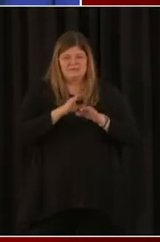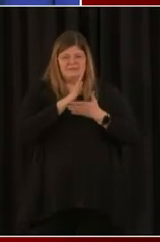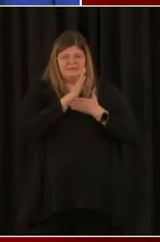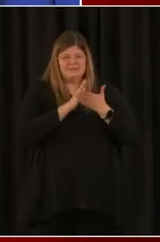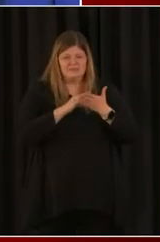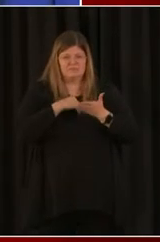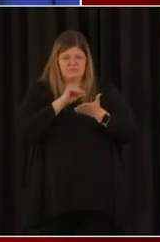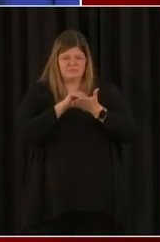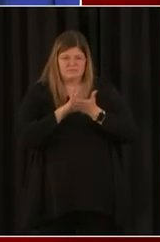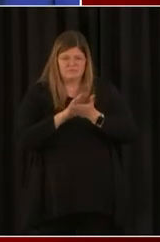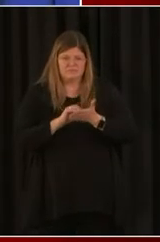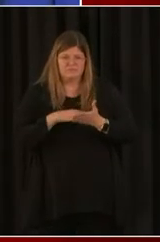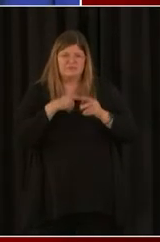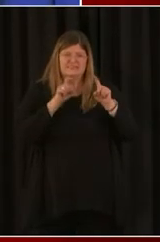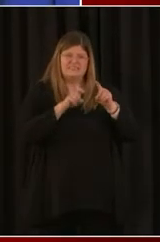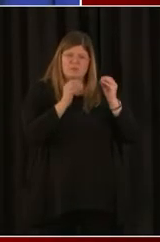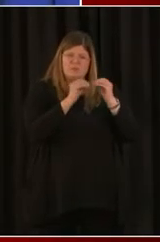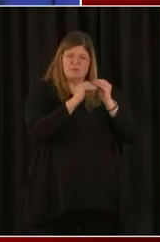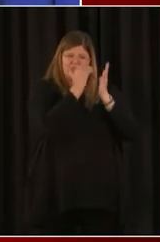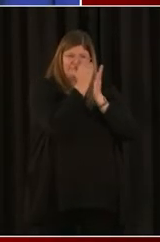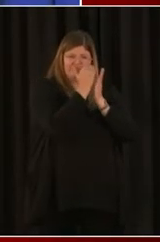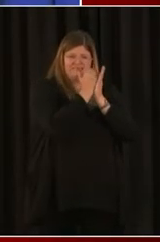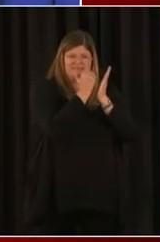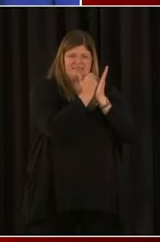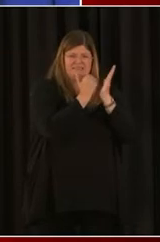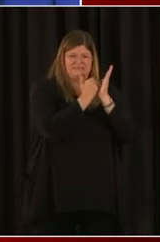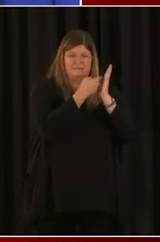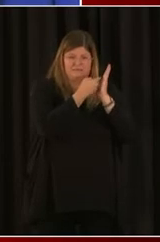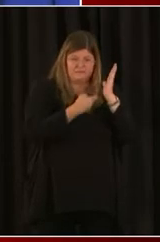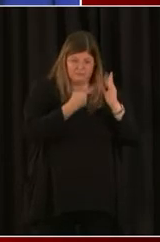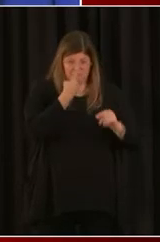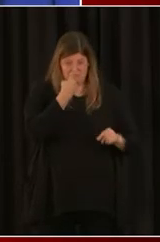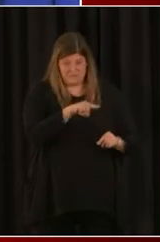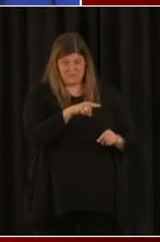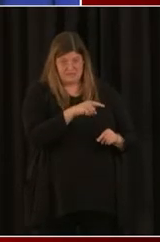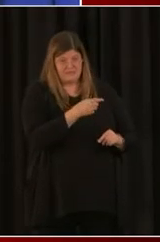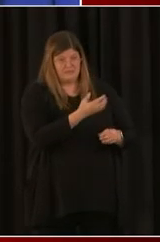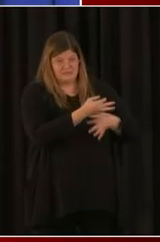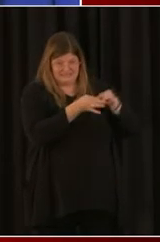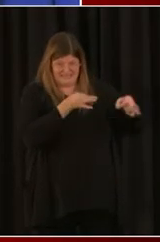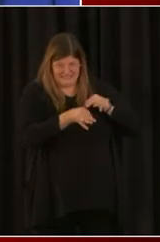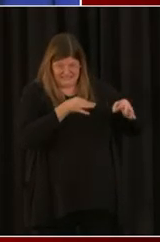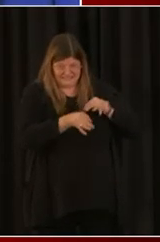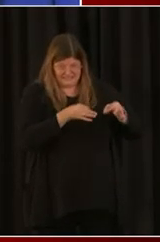bit more comprehensive than that. Do you want to talk through that, Ms. Washington?